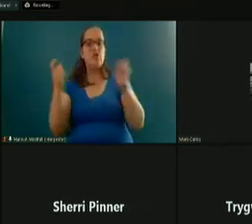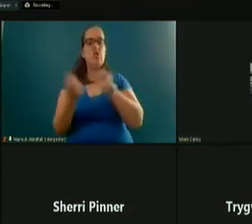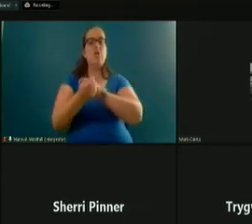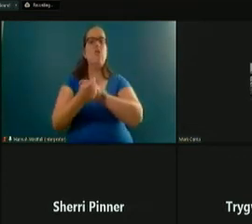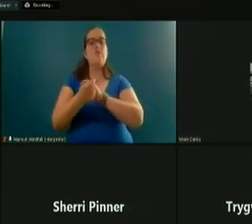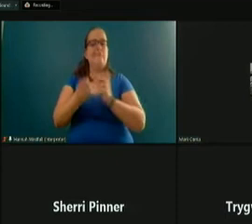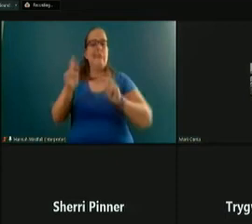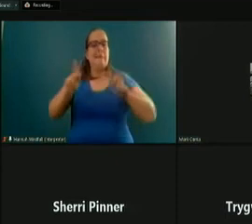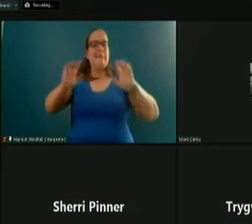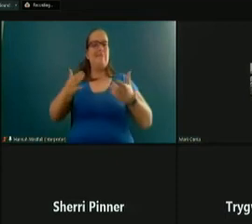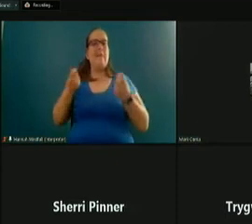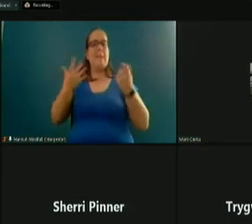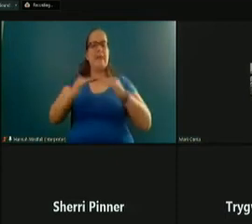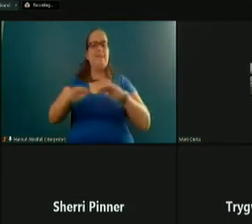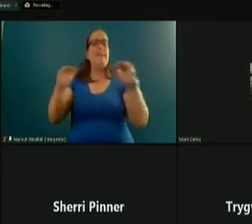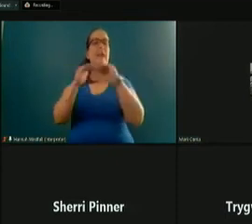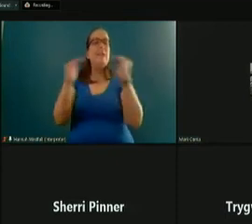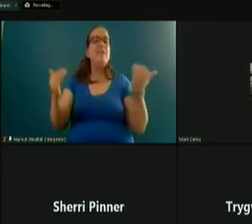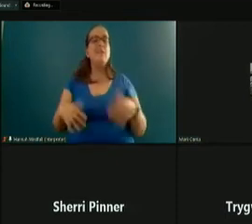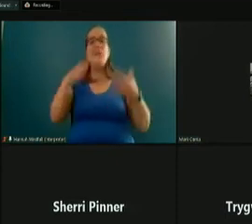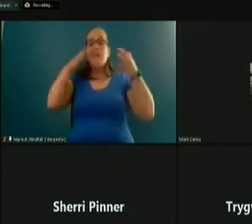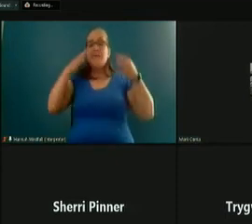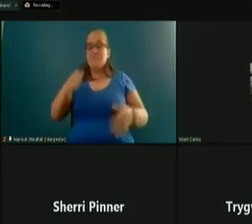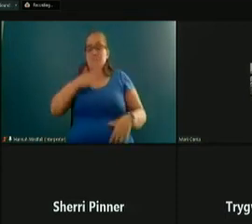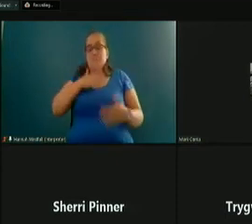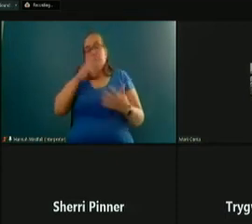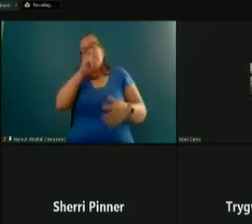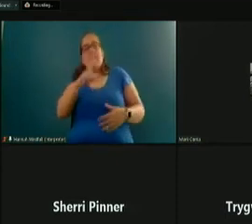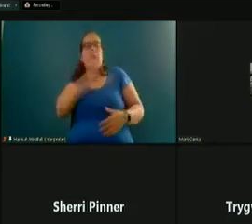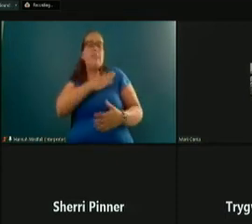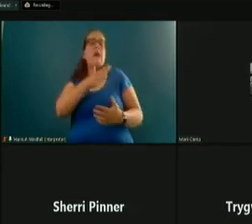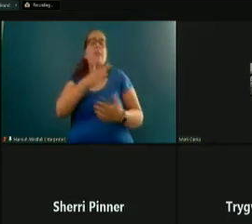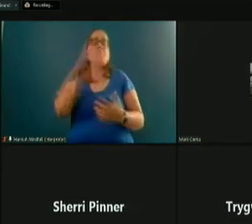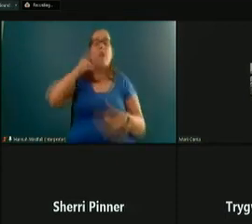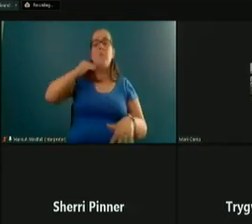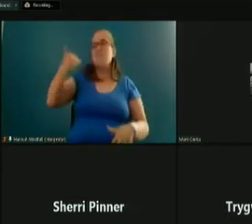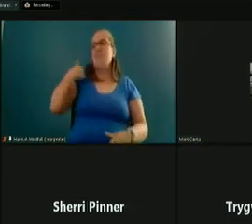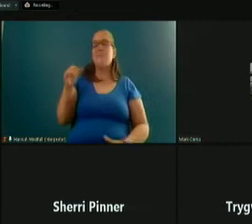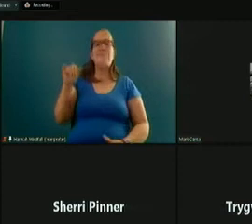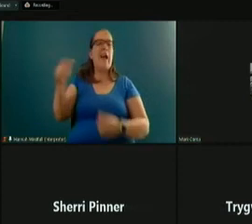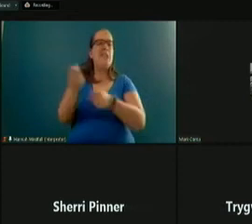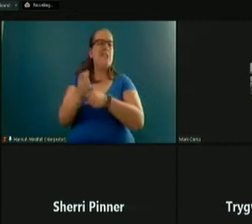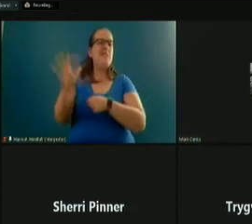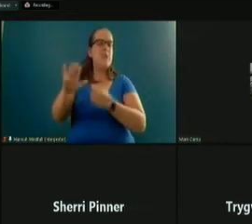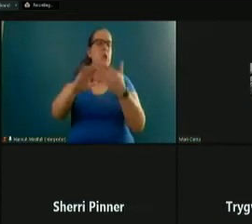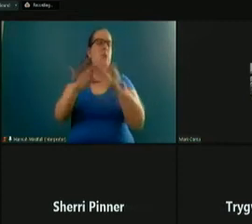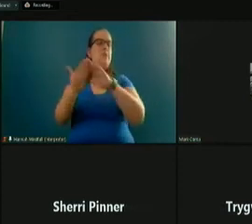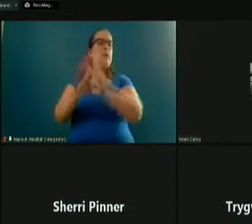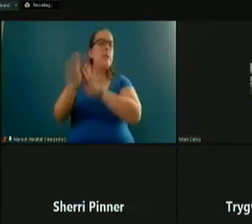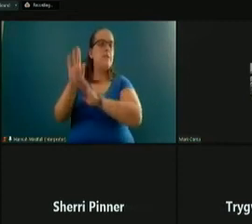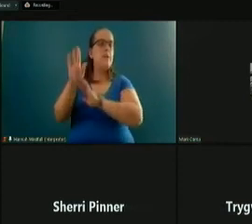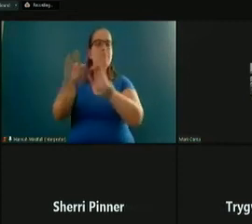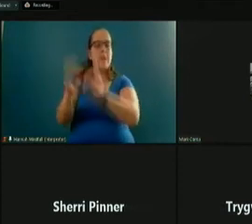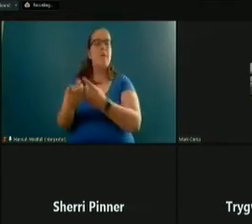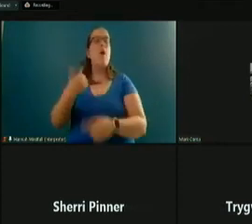many levels. Certainly my experience over the last decade or so in the Community Development Department is